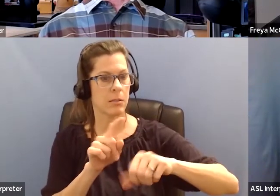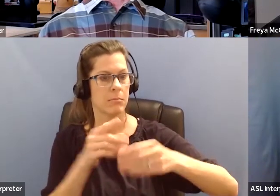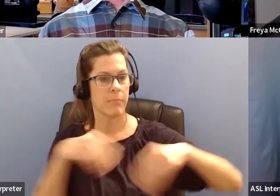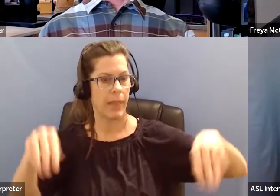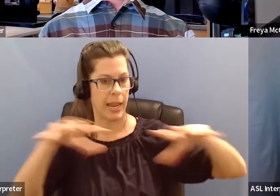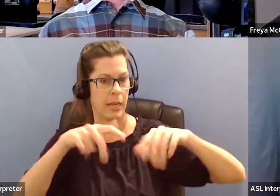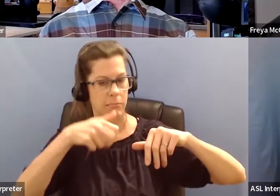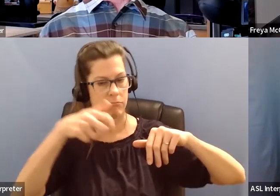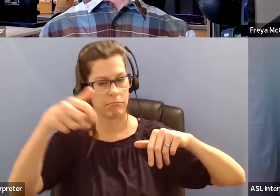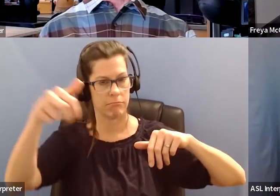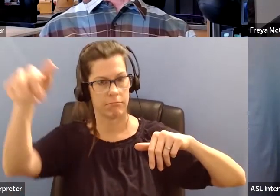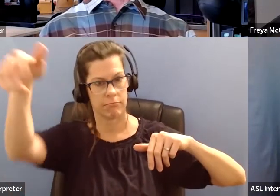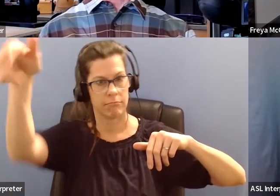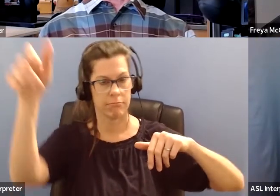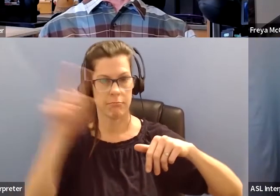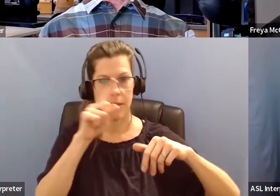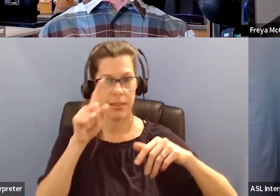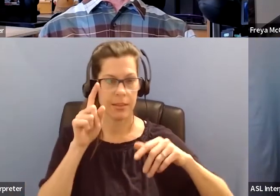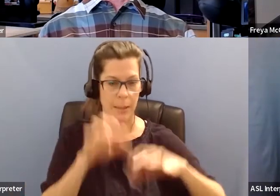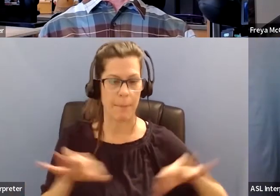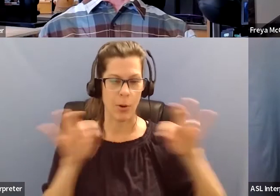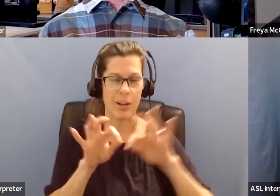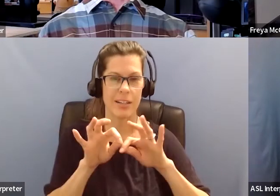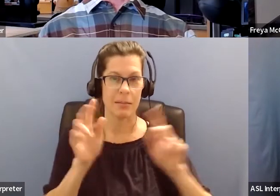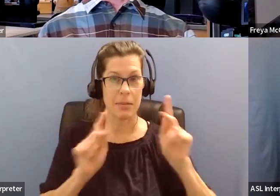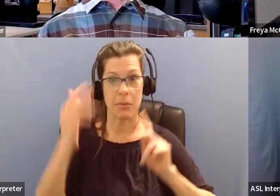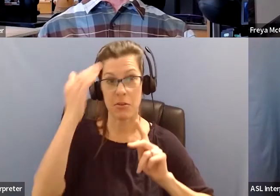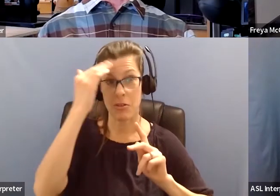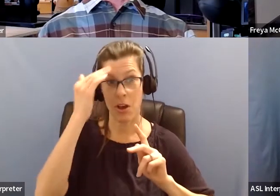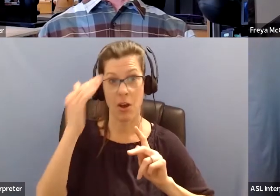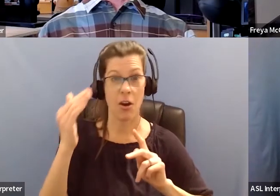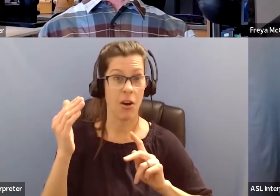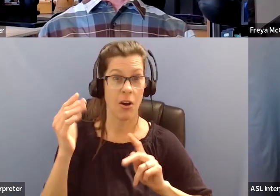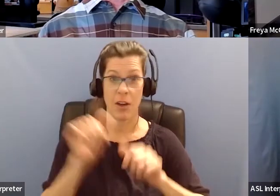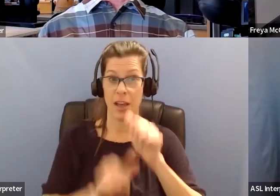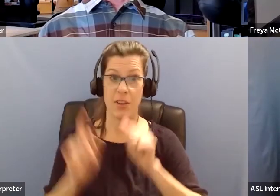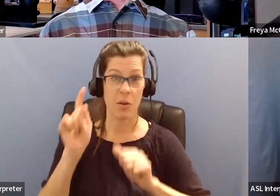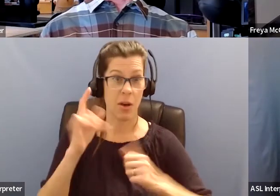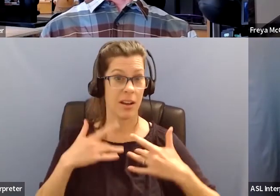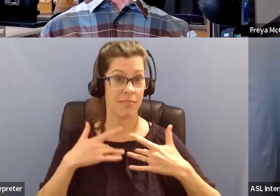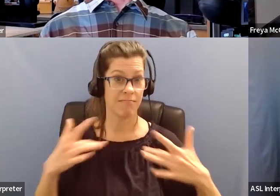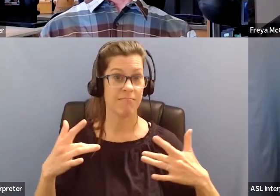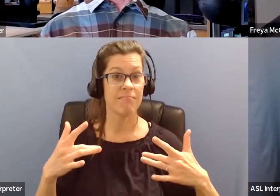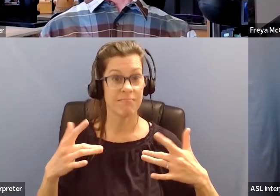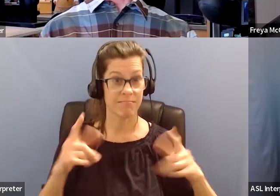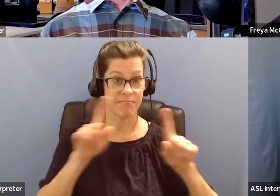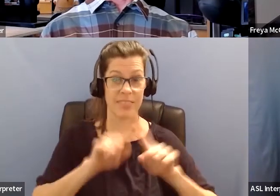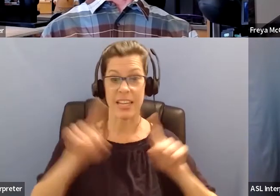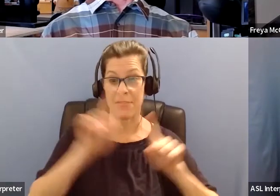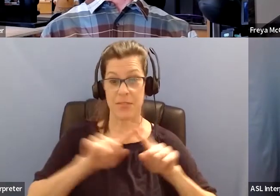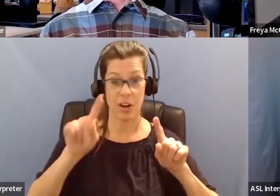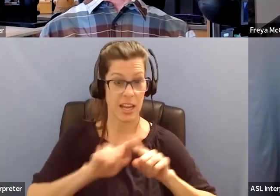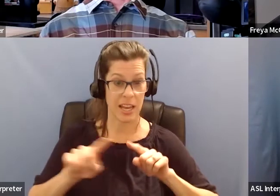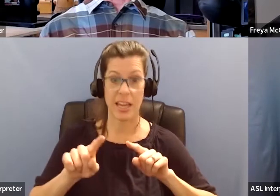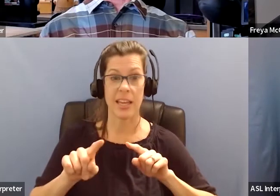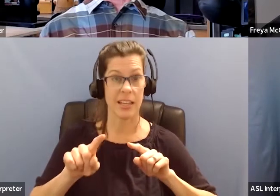I think it's important that people know that everybody that birds with either adaptive equipment or